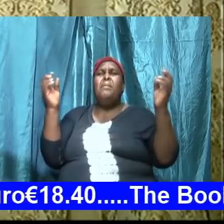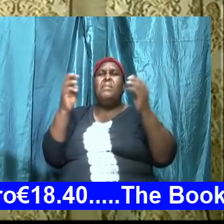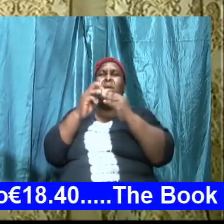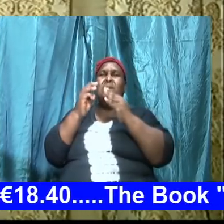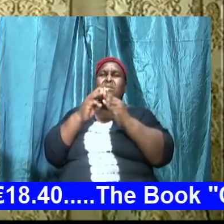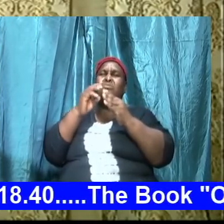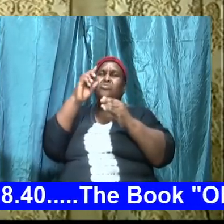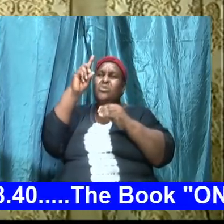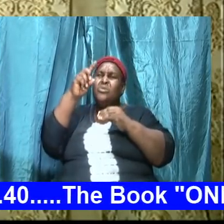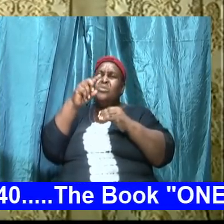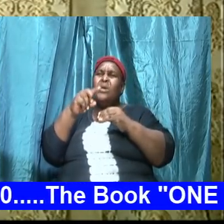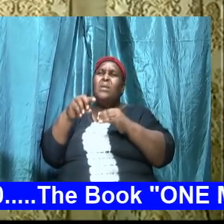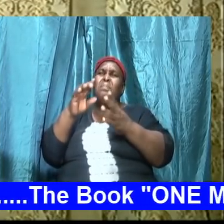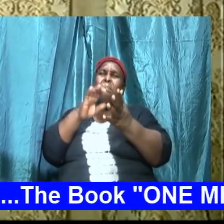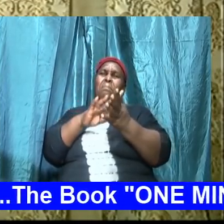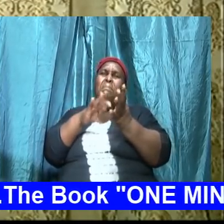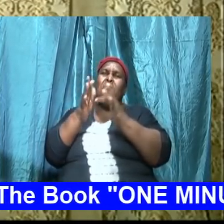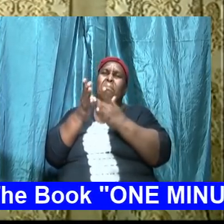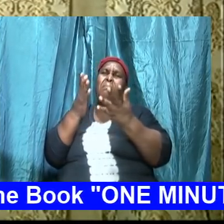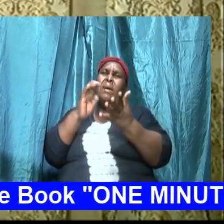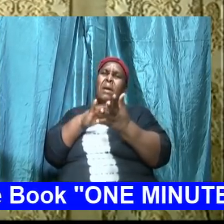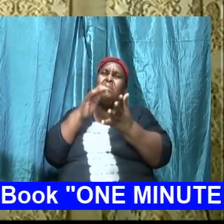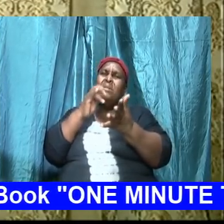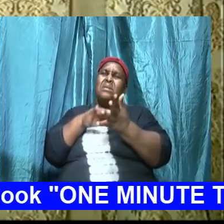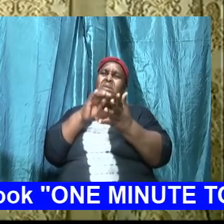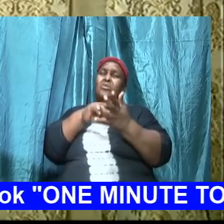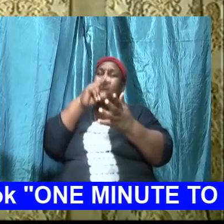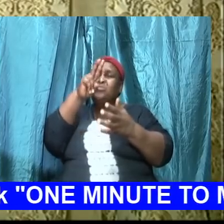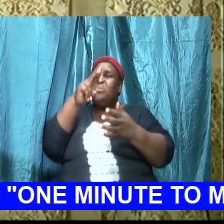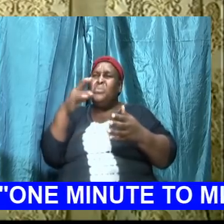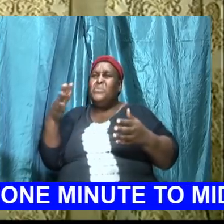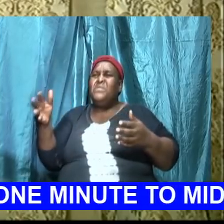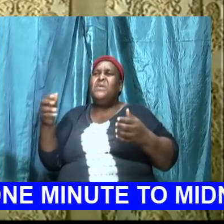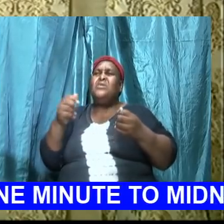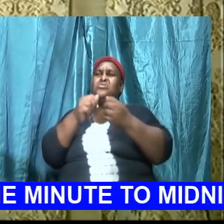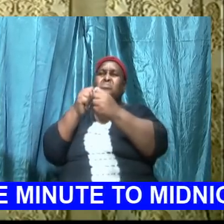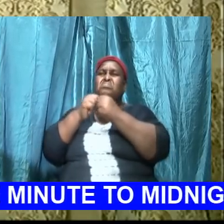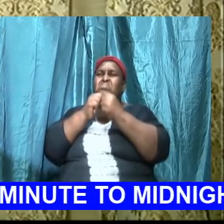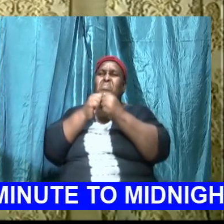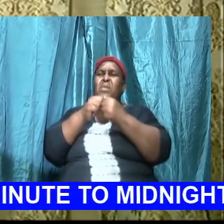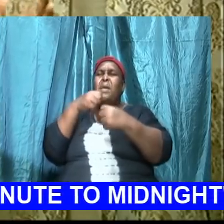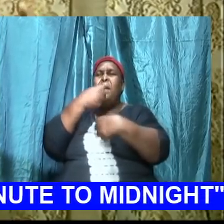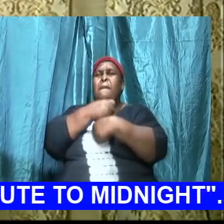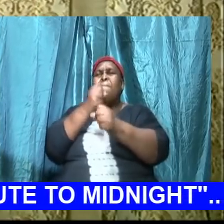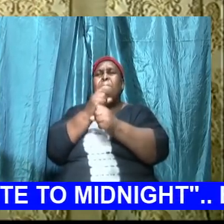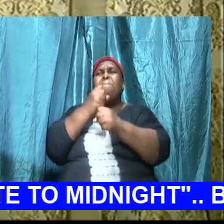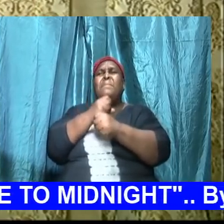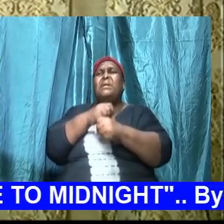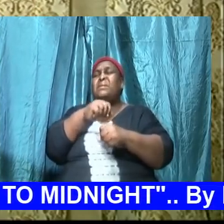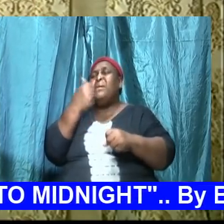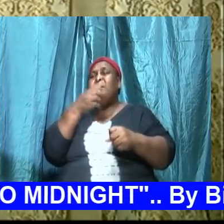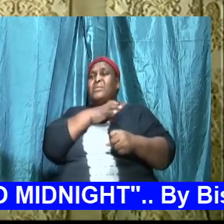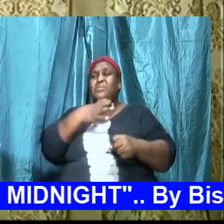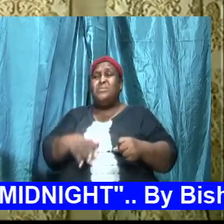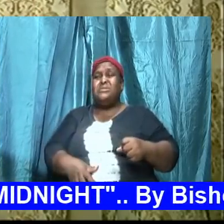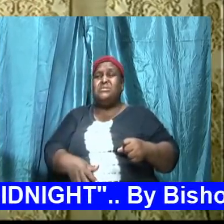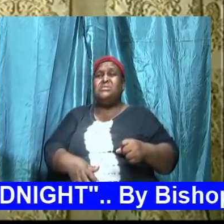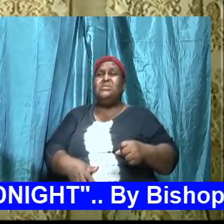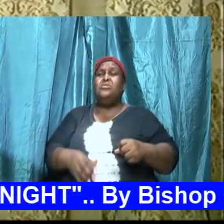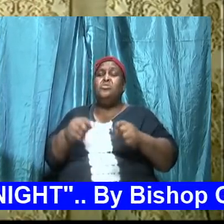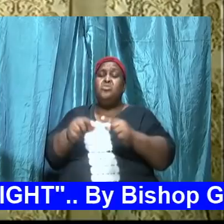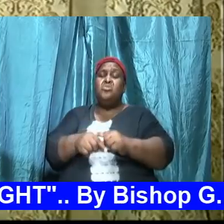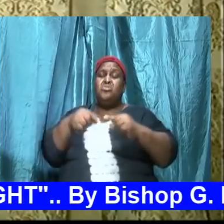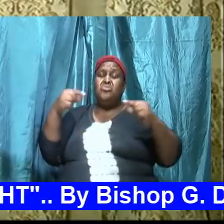things together that can make any Christian catapult to great